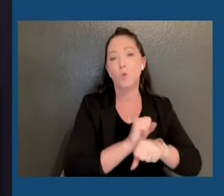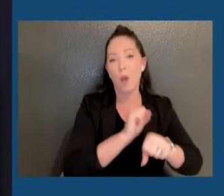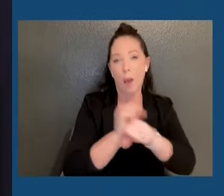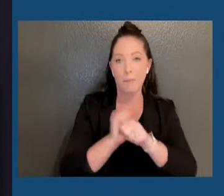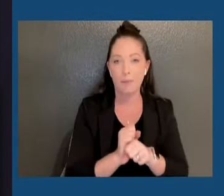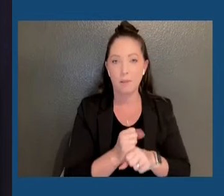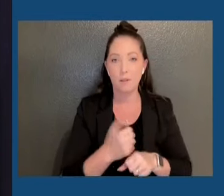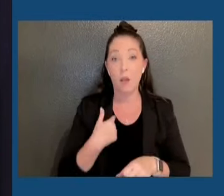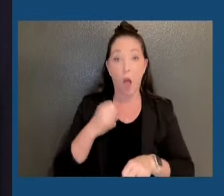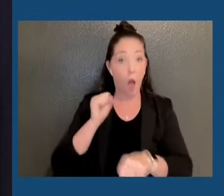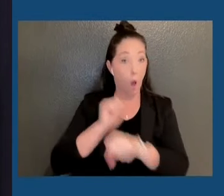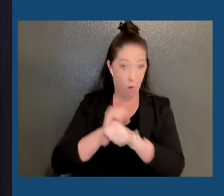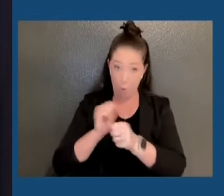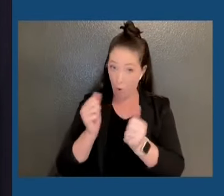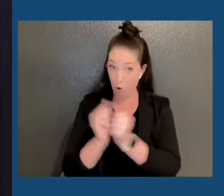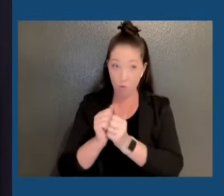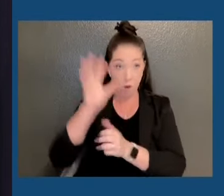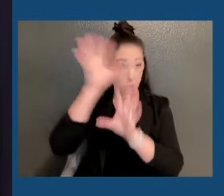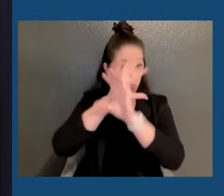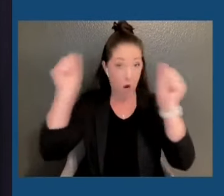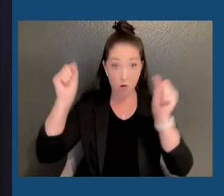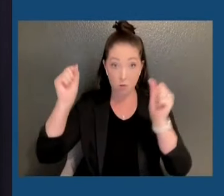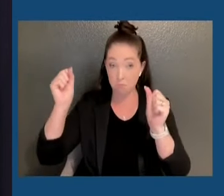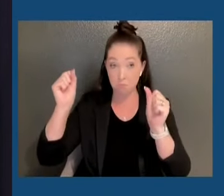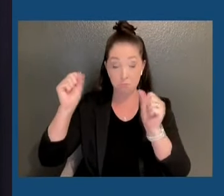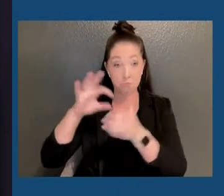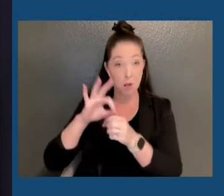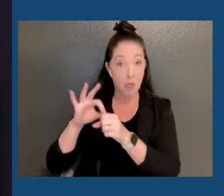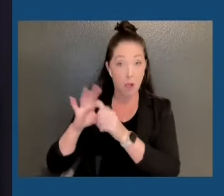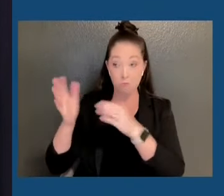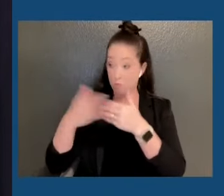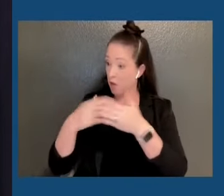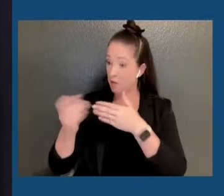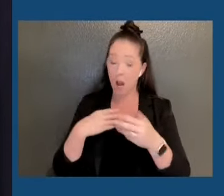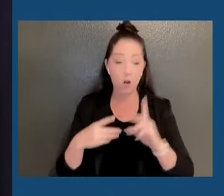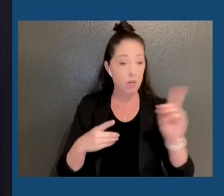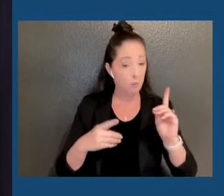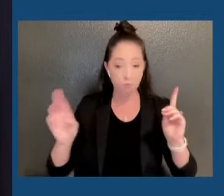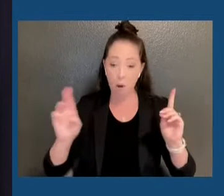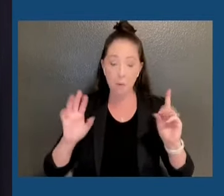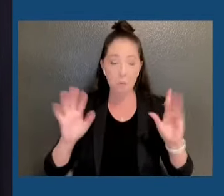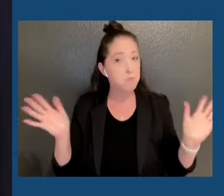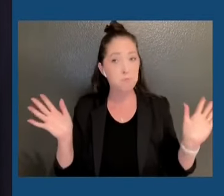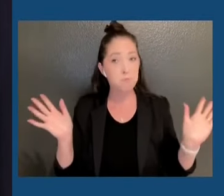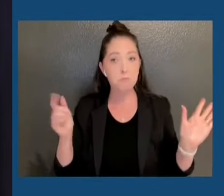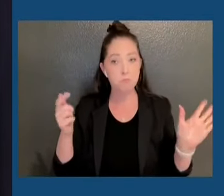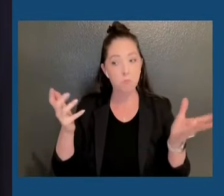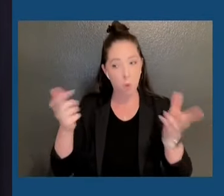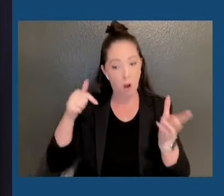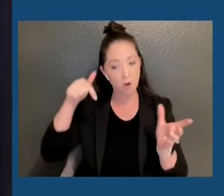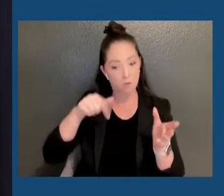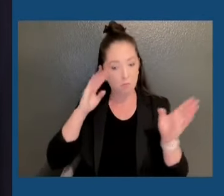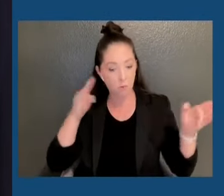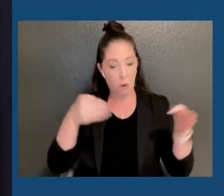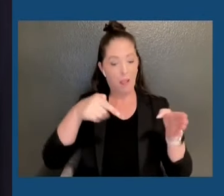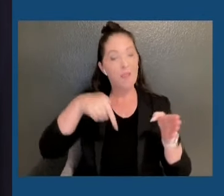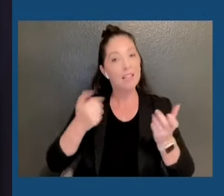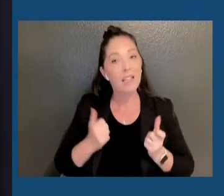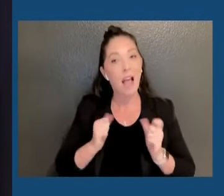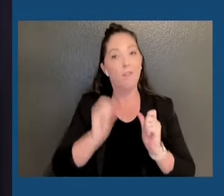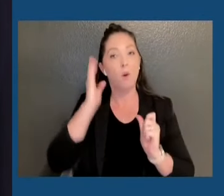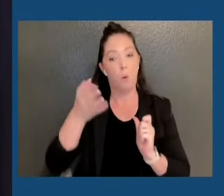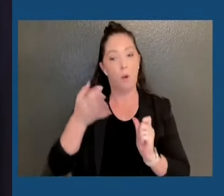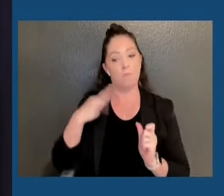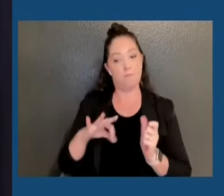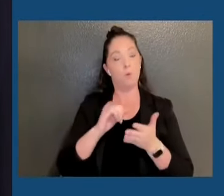work with him, or anybody, regardless of party, on these kind of efforts that I know will benefit the state of New York.